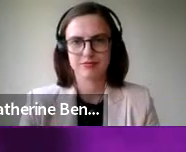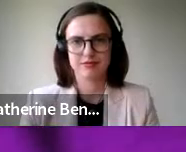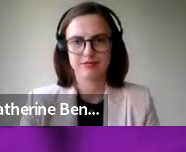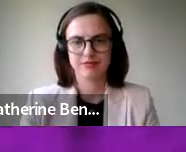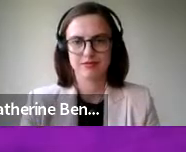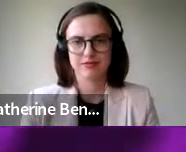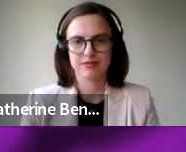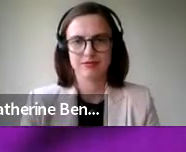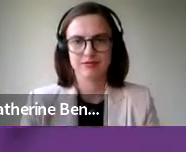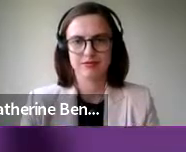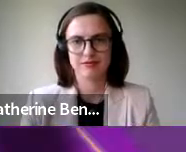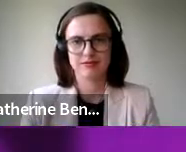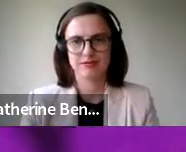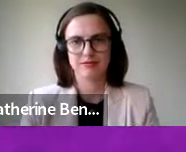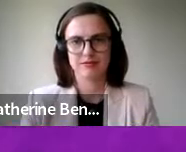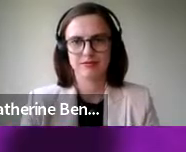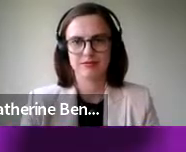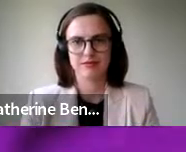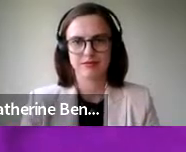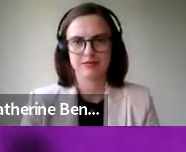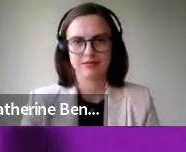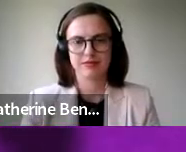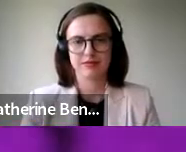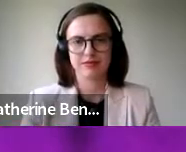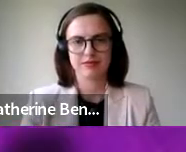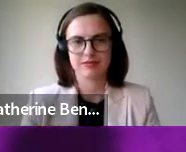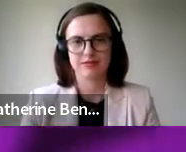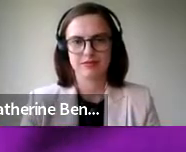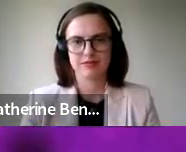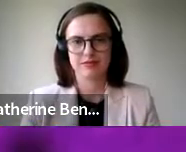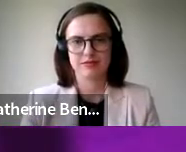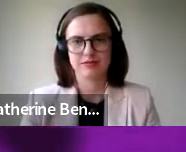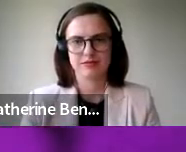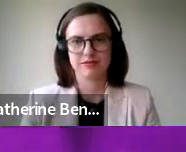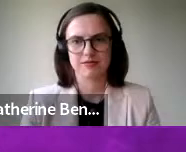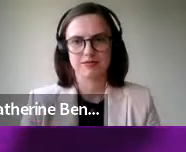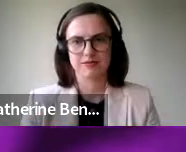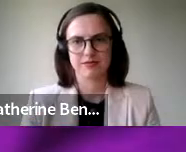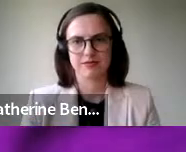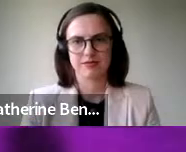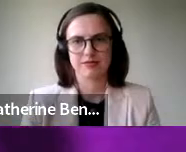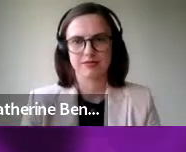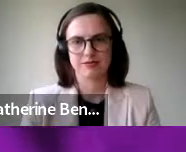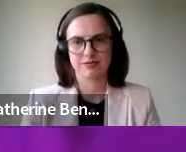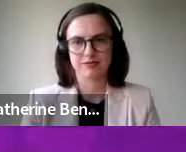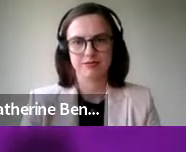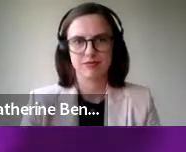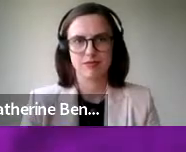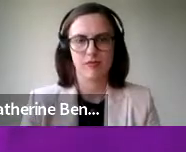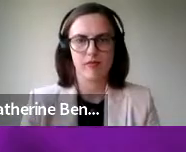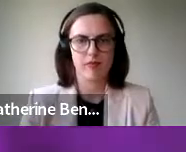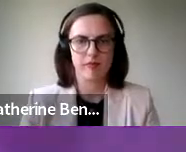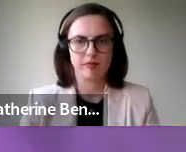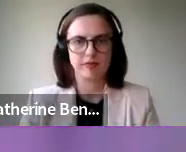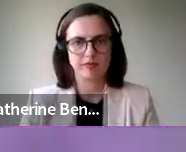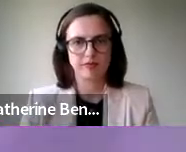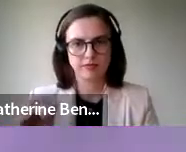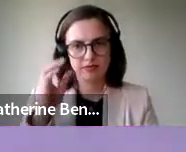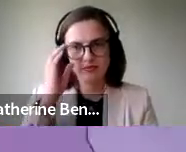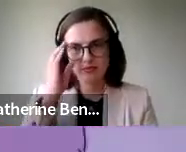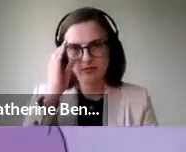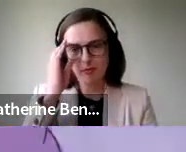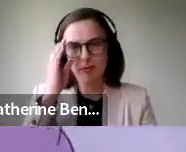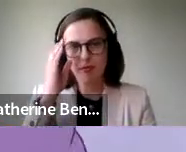So what can you do to keep your phone safe at school? Look into your school's code of conduct. And if it's unclear, talk to your school about